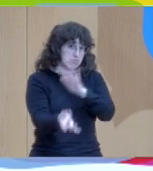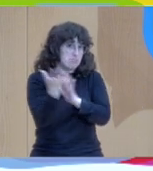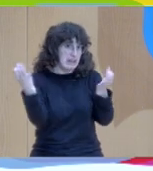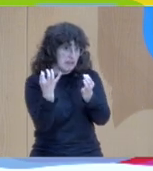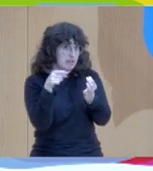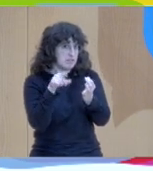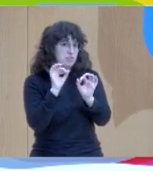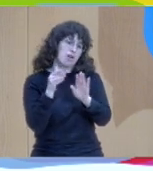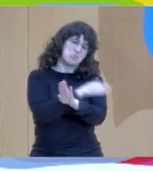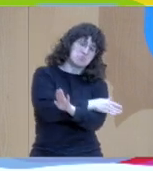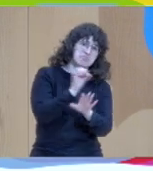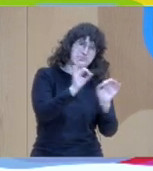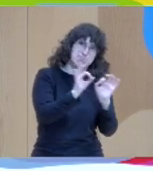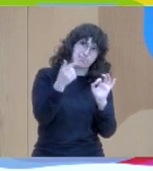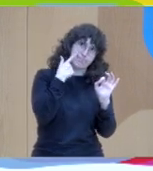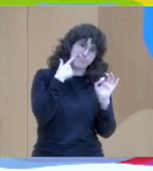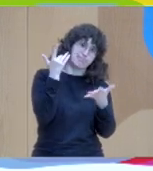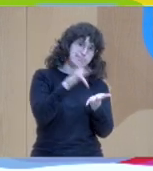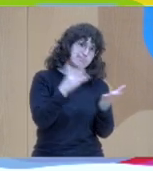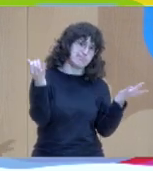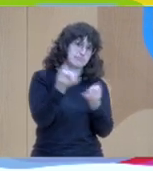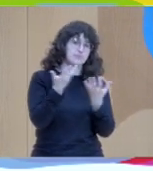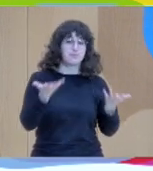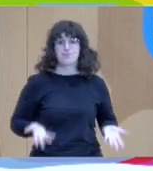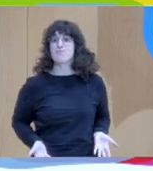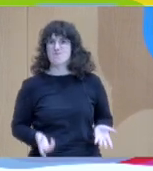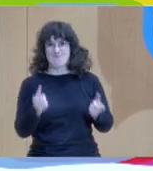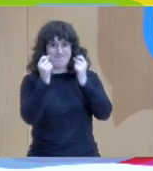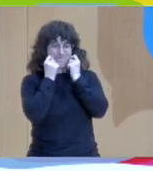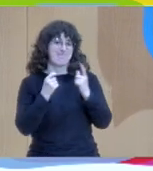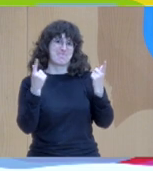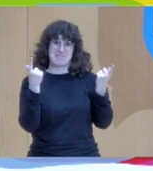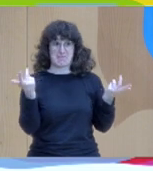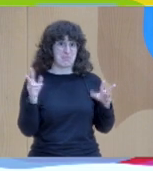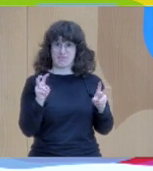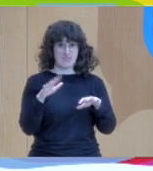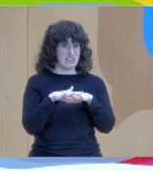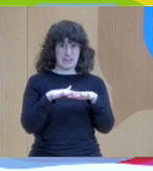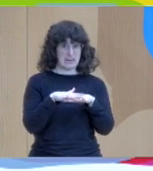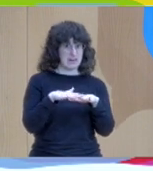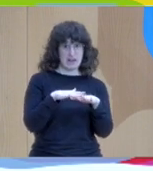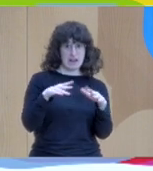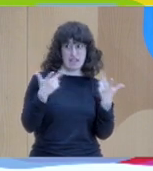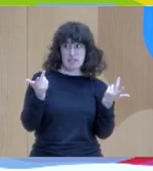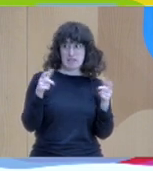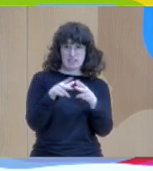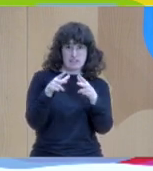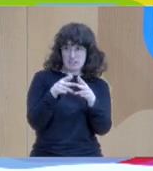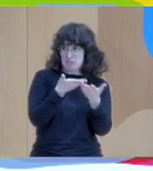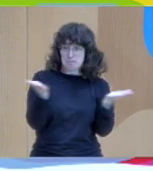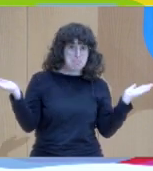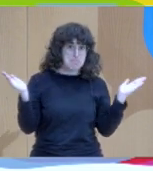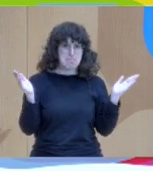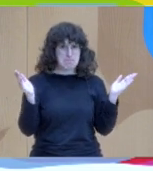the personal networks of the people. They started asking, do they actually have relatives in the same town? Who